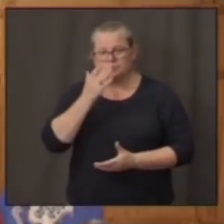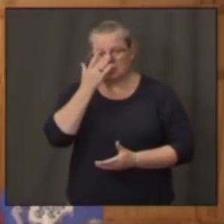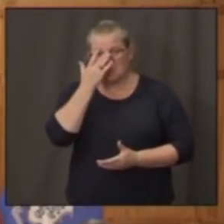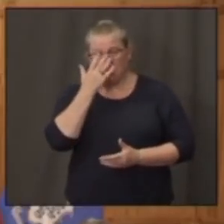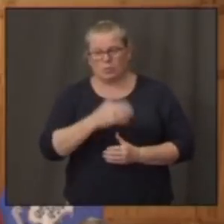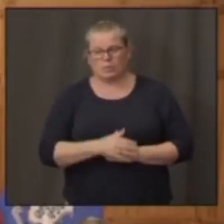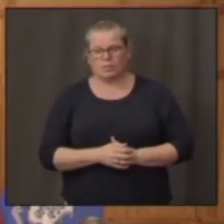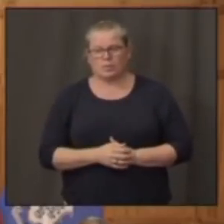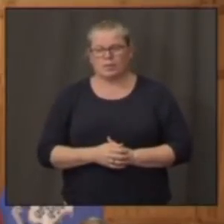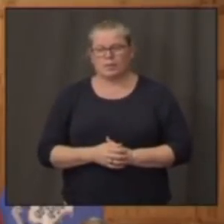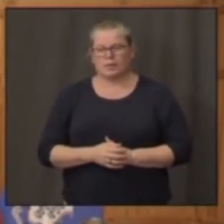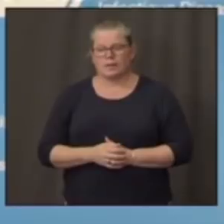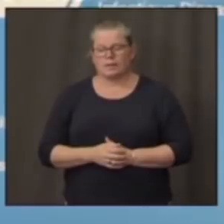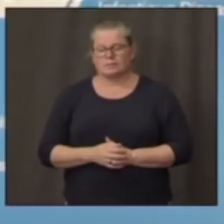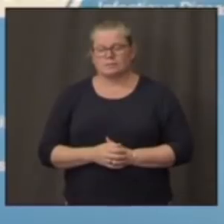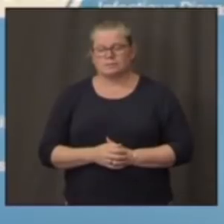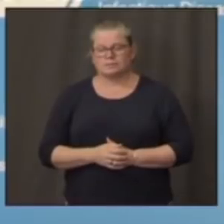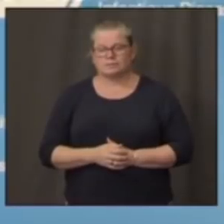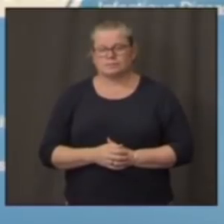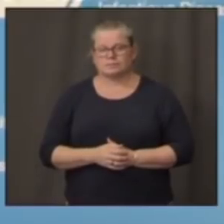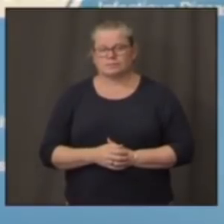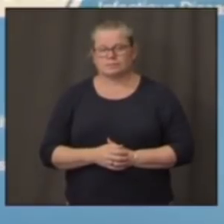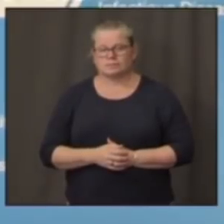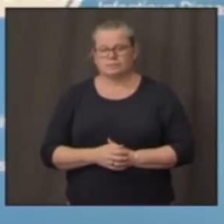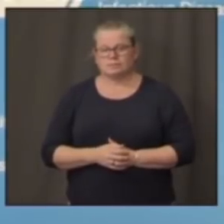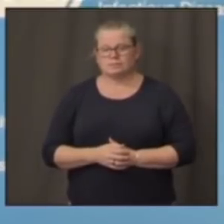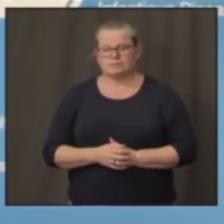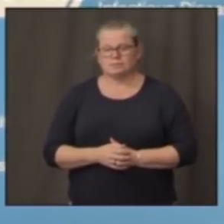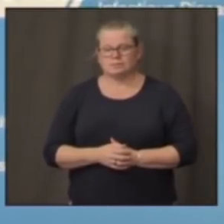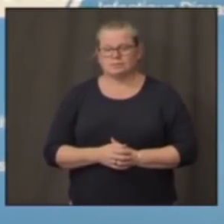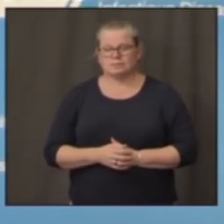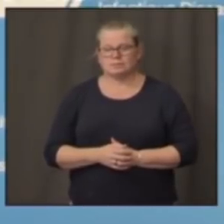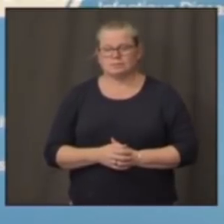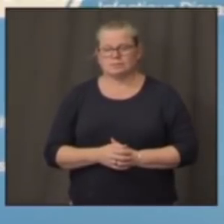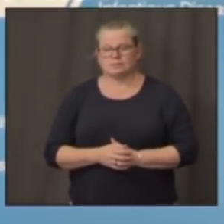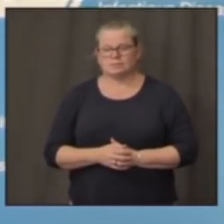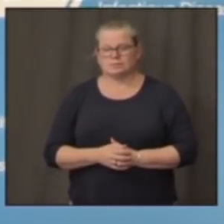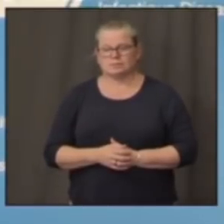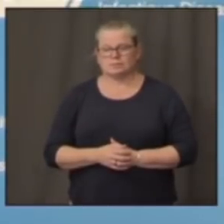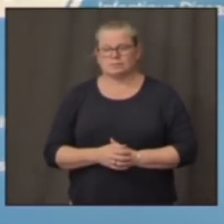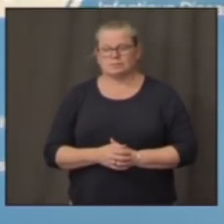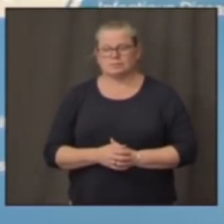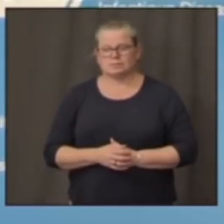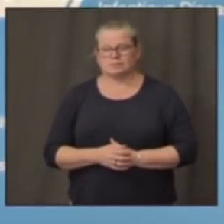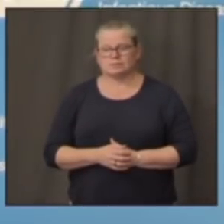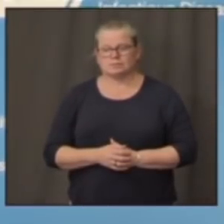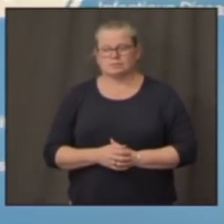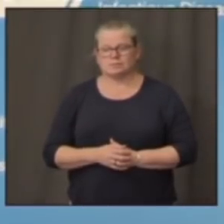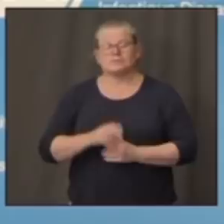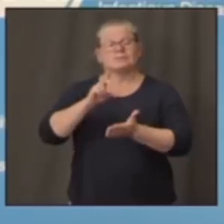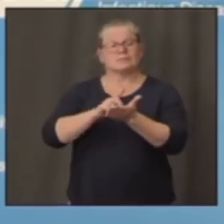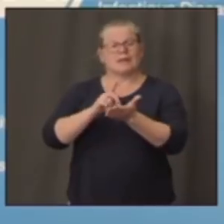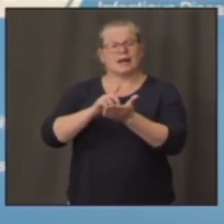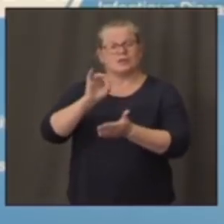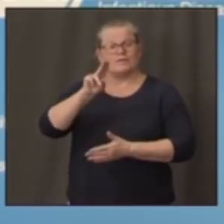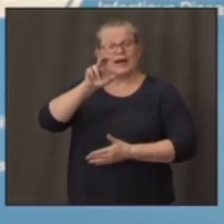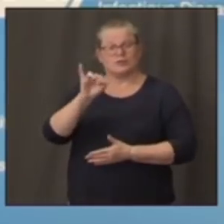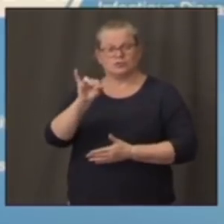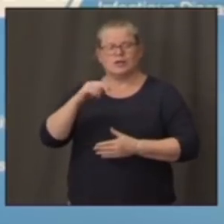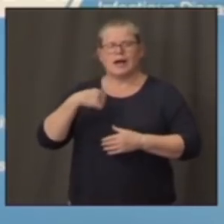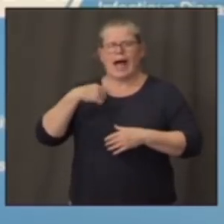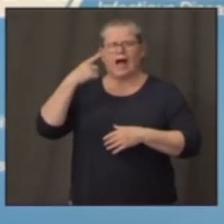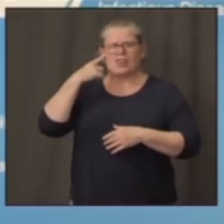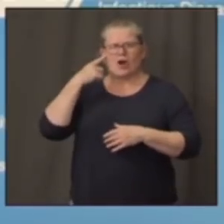you chimed in. The question when they, I didn't think testing people